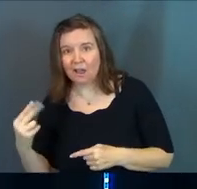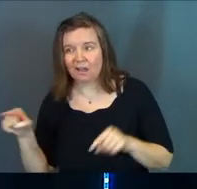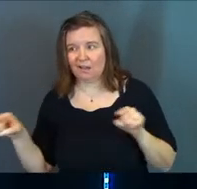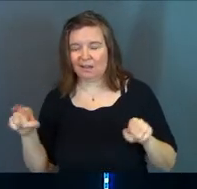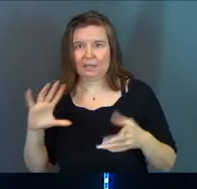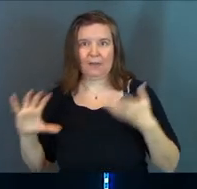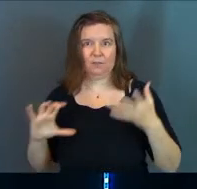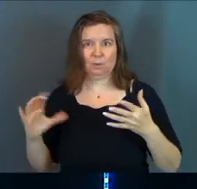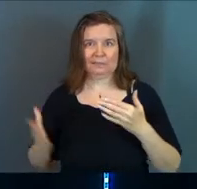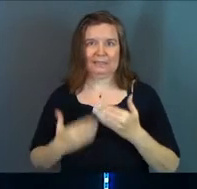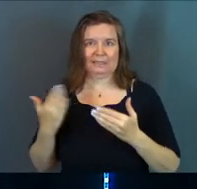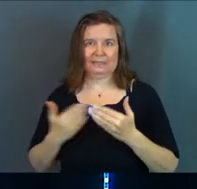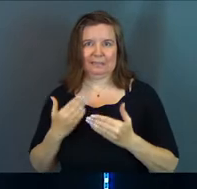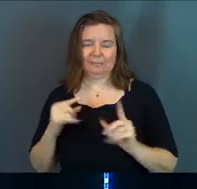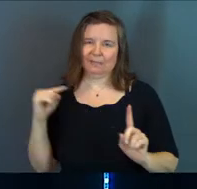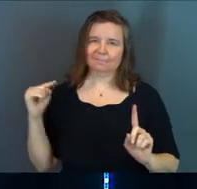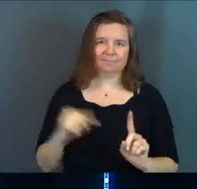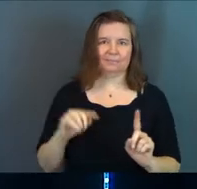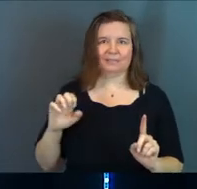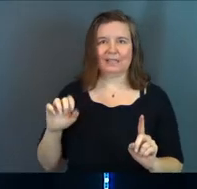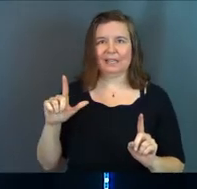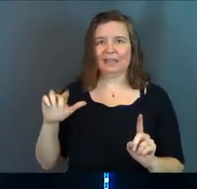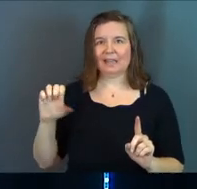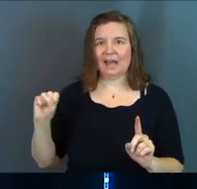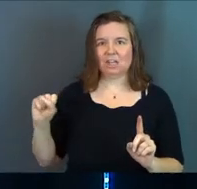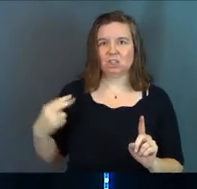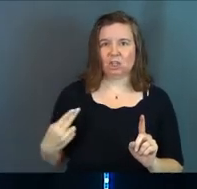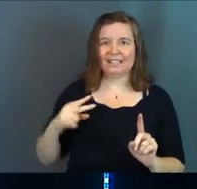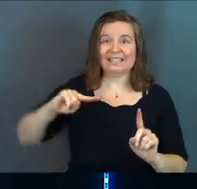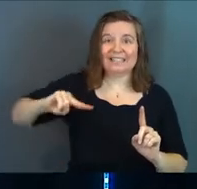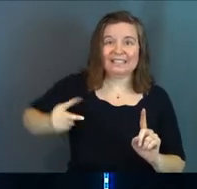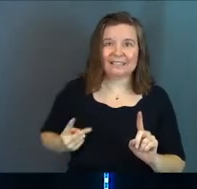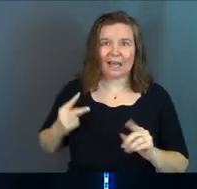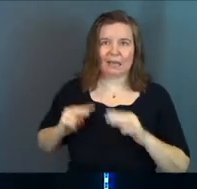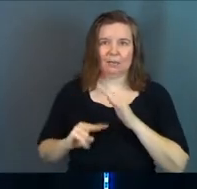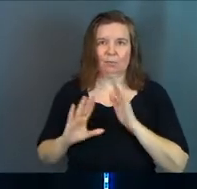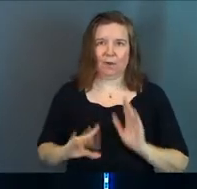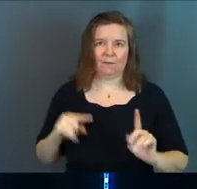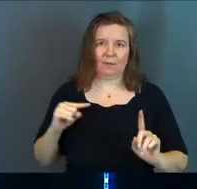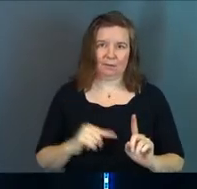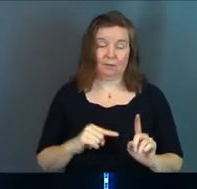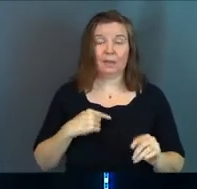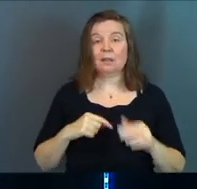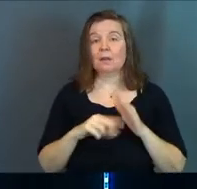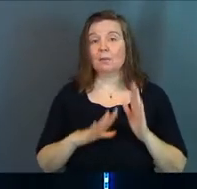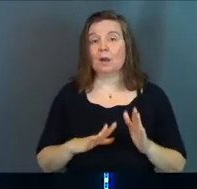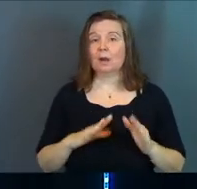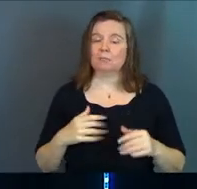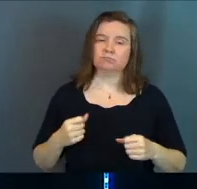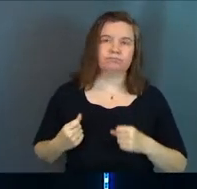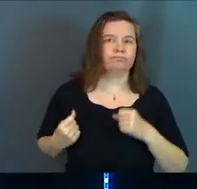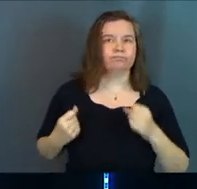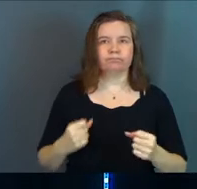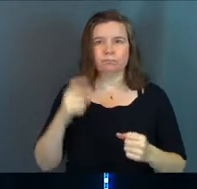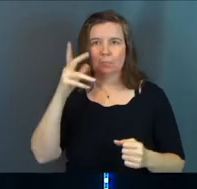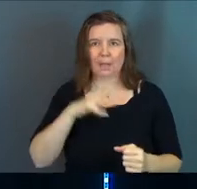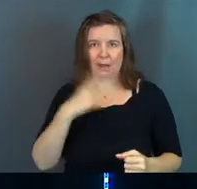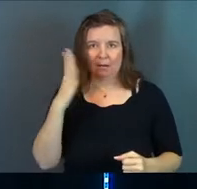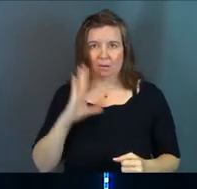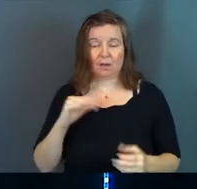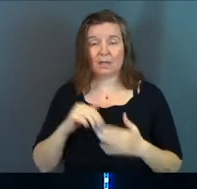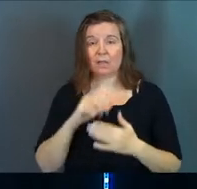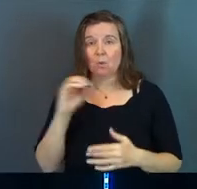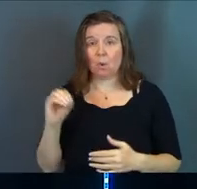Anybody else? Just me, maybe. Elisha was the second prophet. So Elisha the prophet, powerful man of God